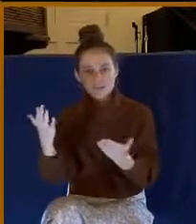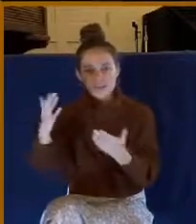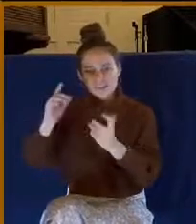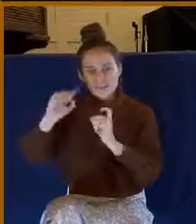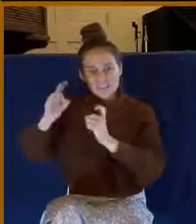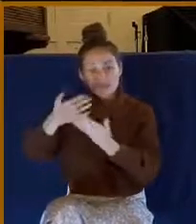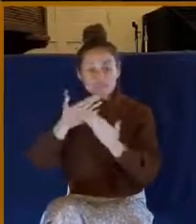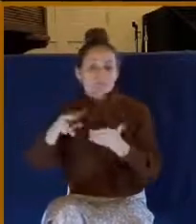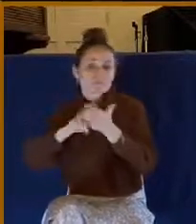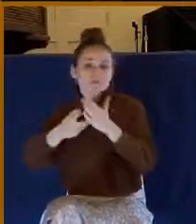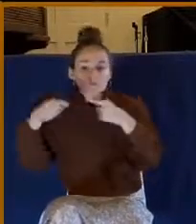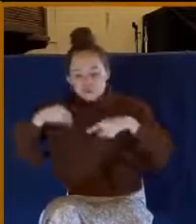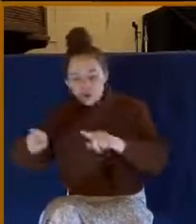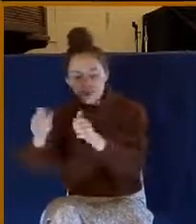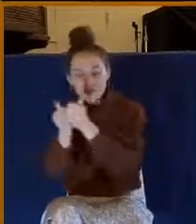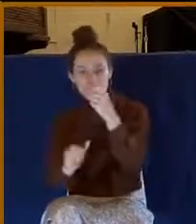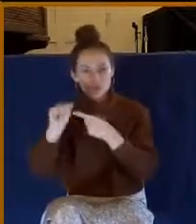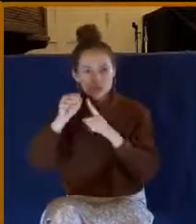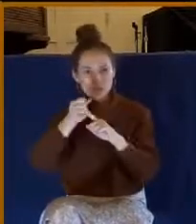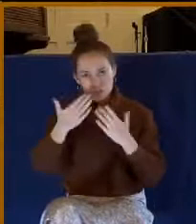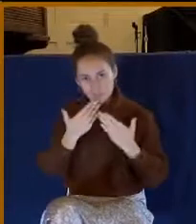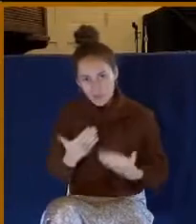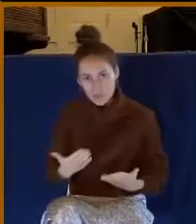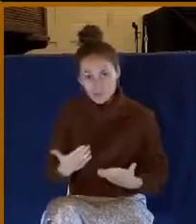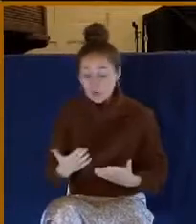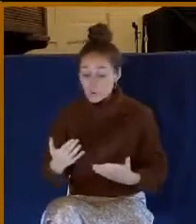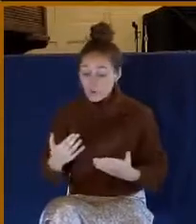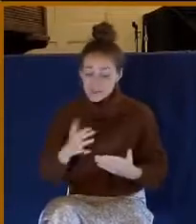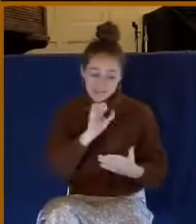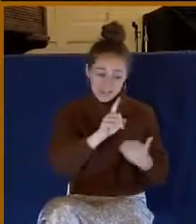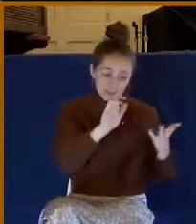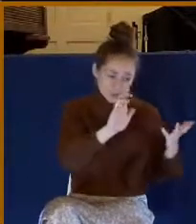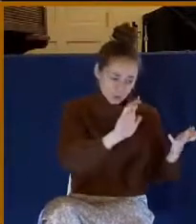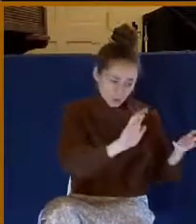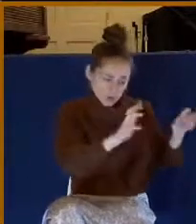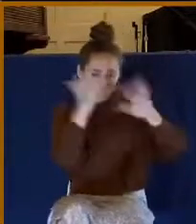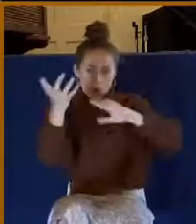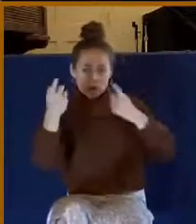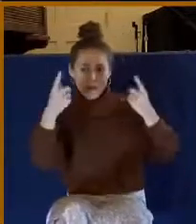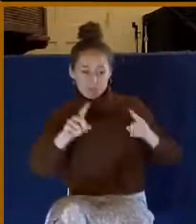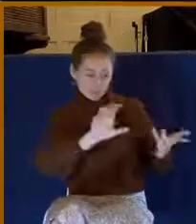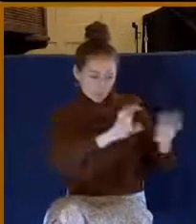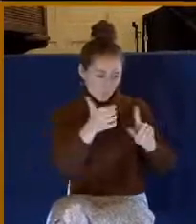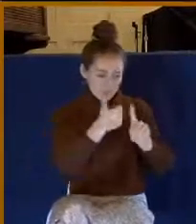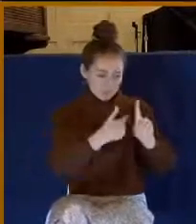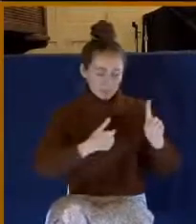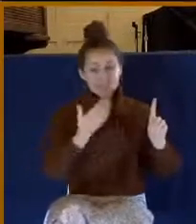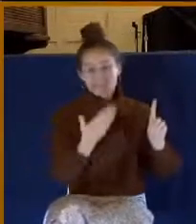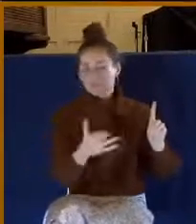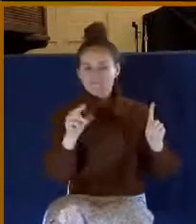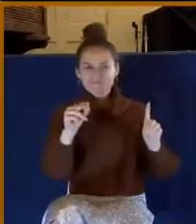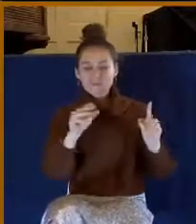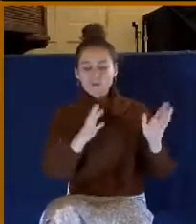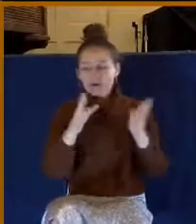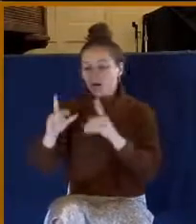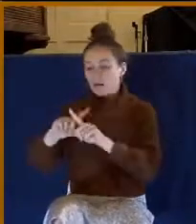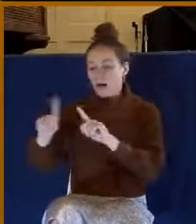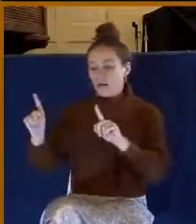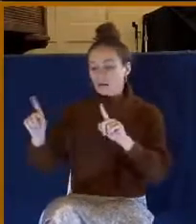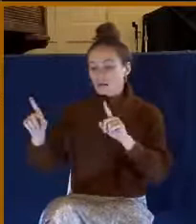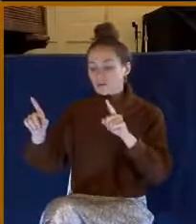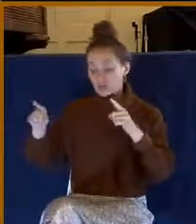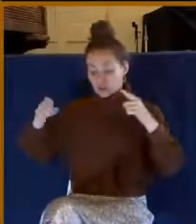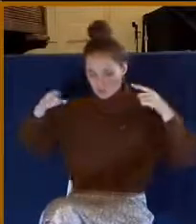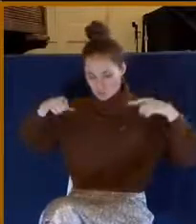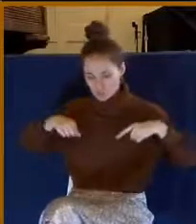not thankful for the storm, but I can be thankful in the storm. When bad things come, I'm not thankful for that bad thing,